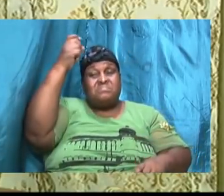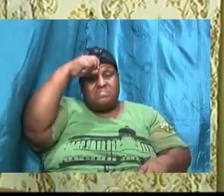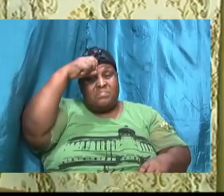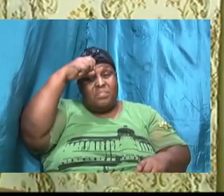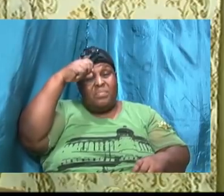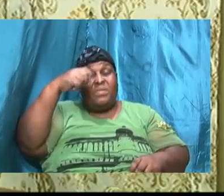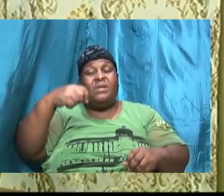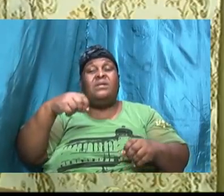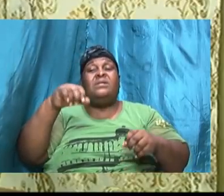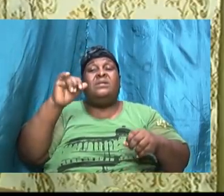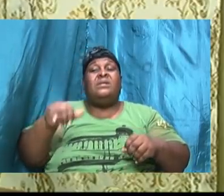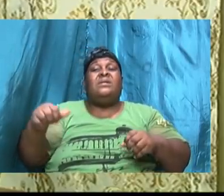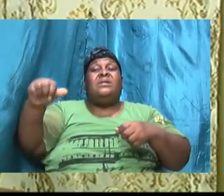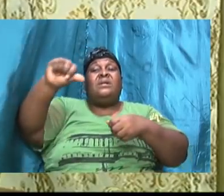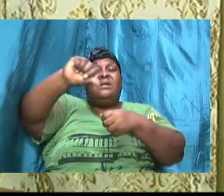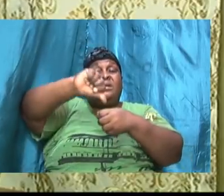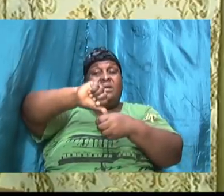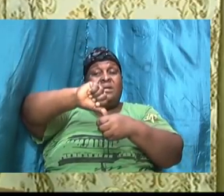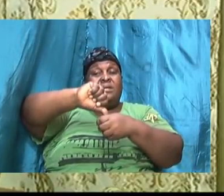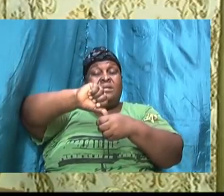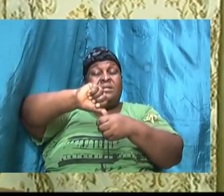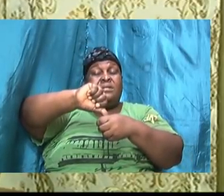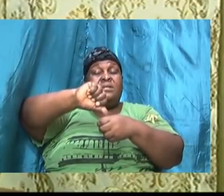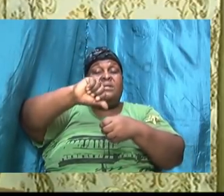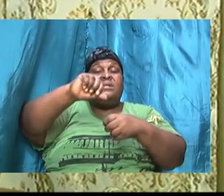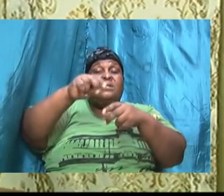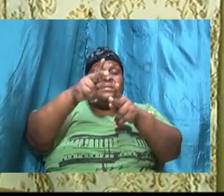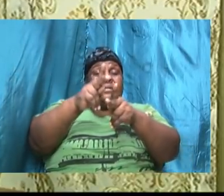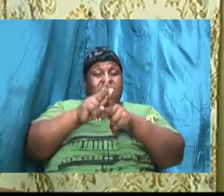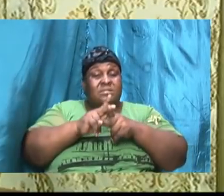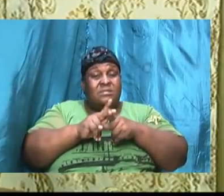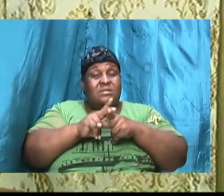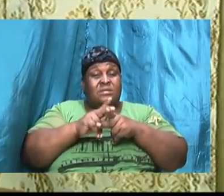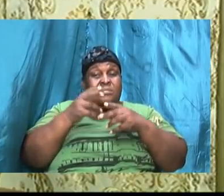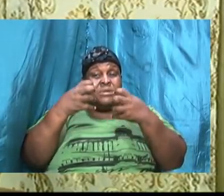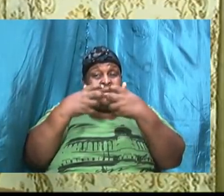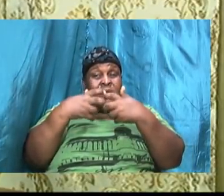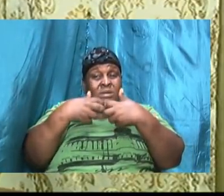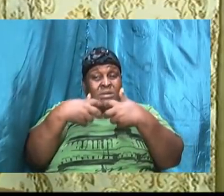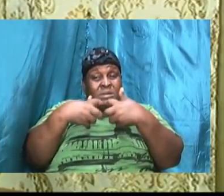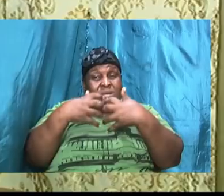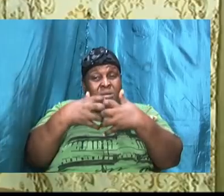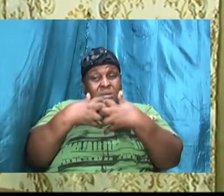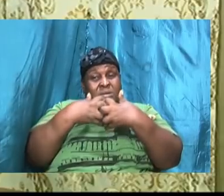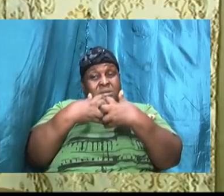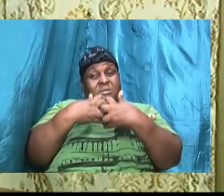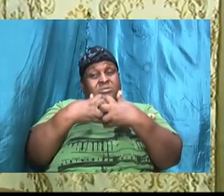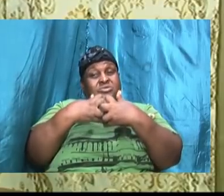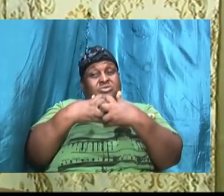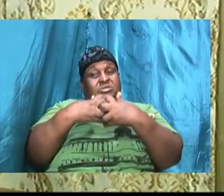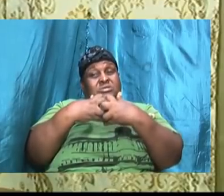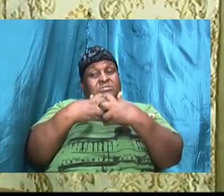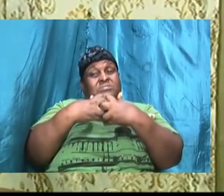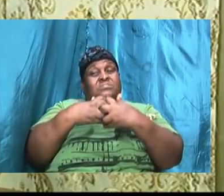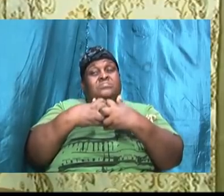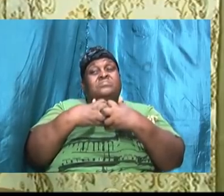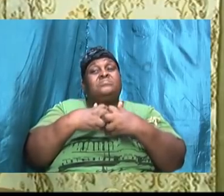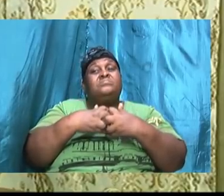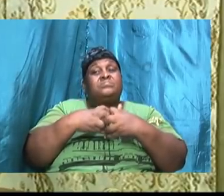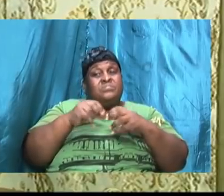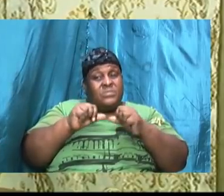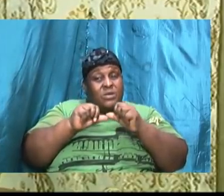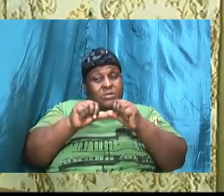that keeps an engine going I believe that if you put wisdom under the